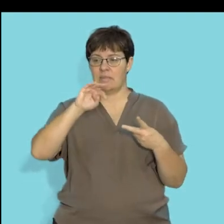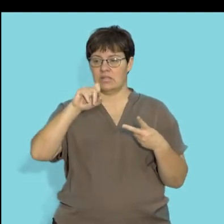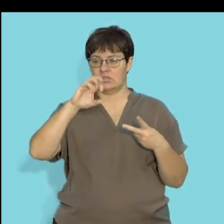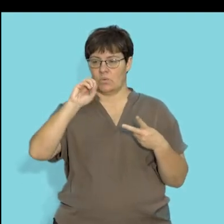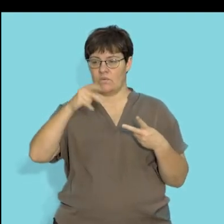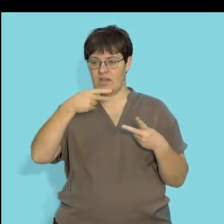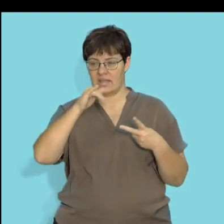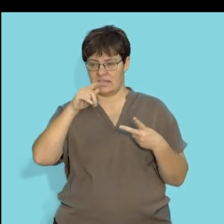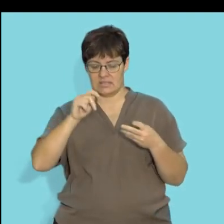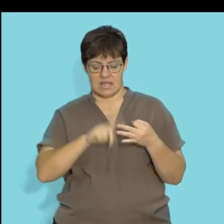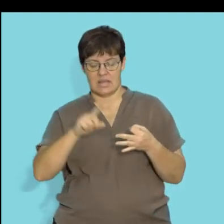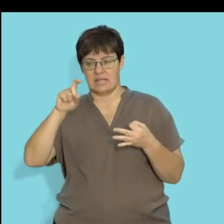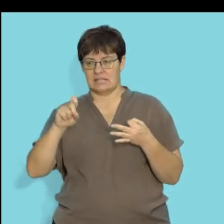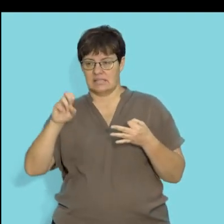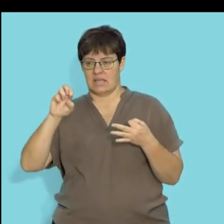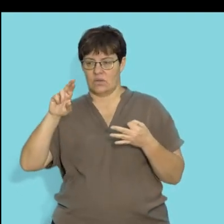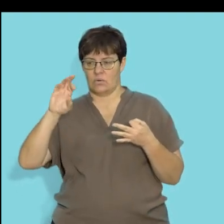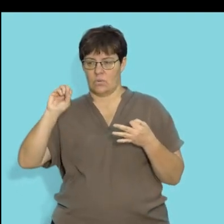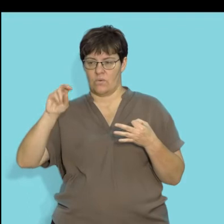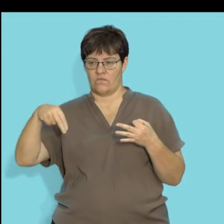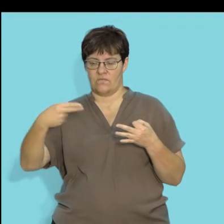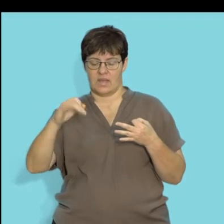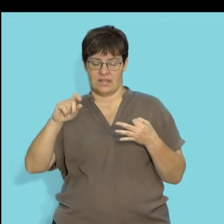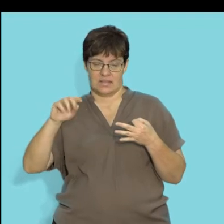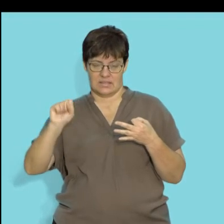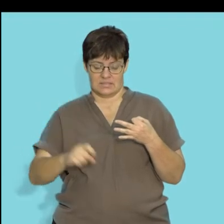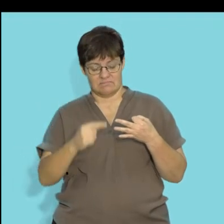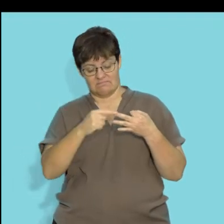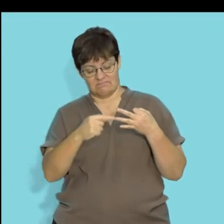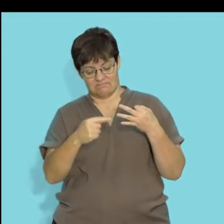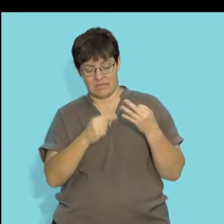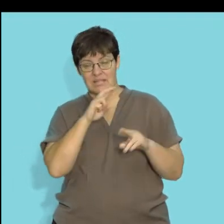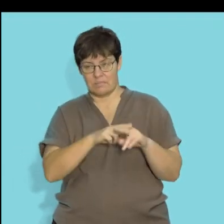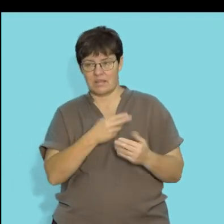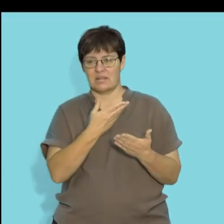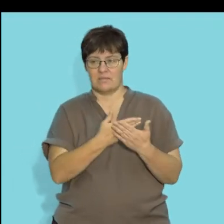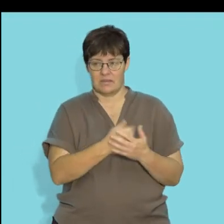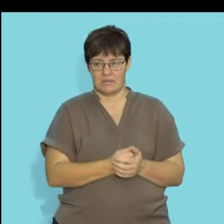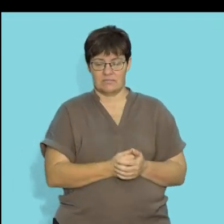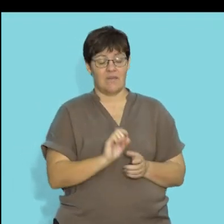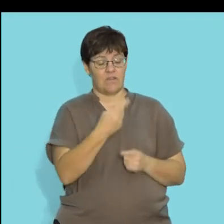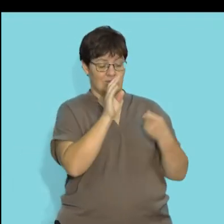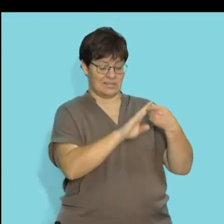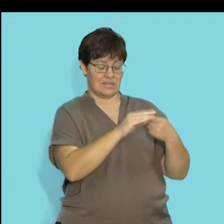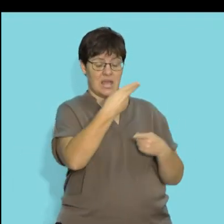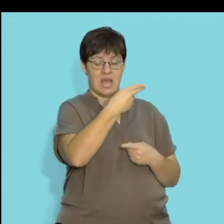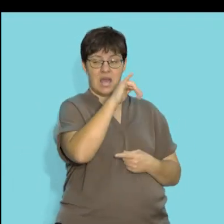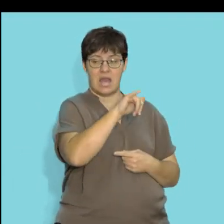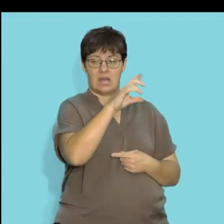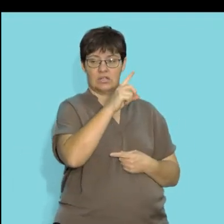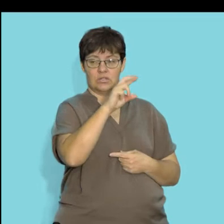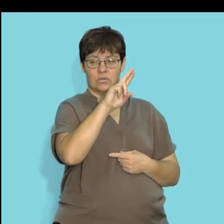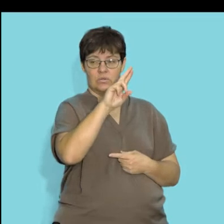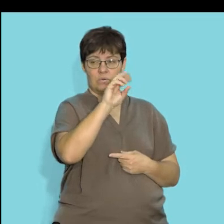mesophytes, and your xerophytes. And that's based on the availability of water. Let's look at your hydrophytes.